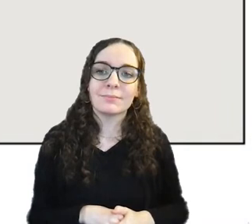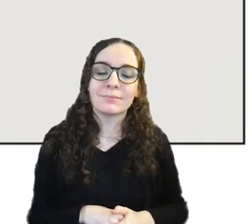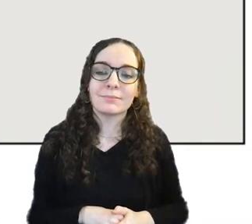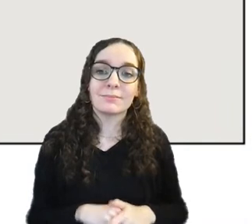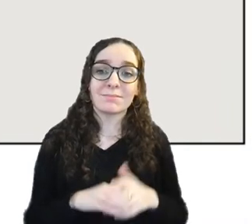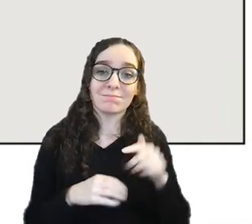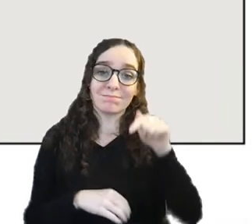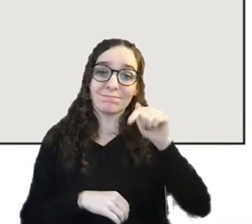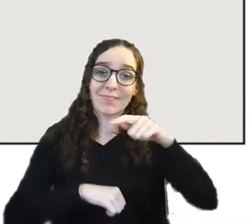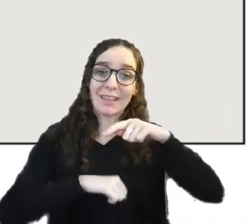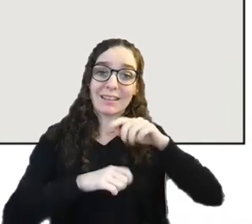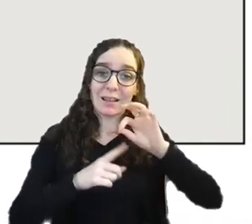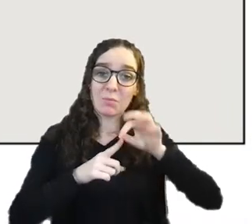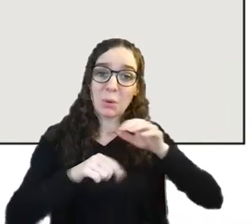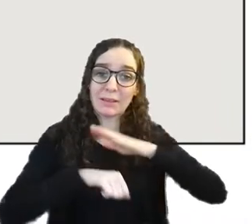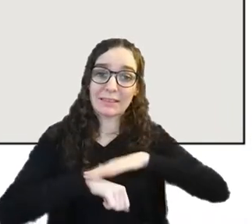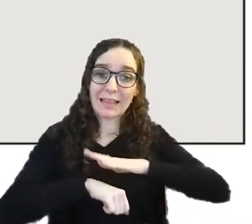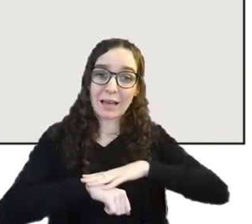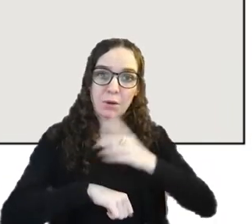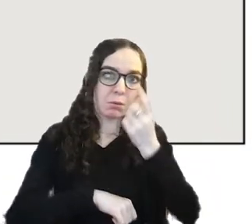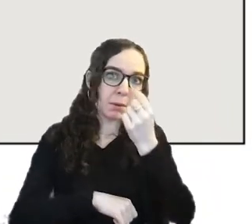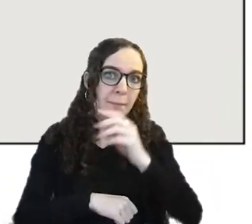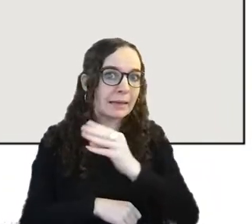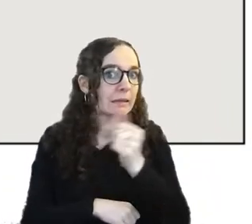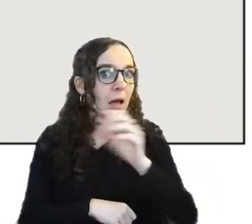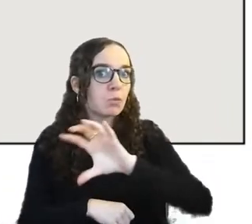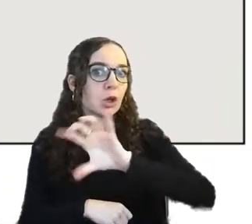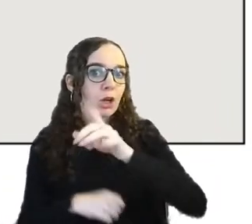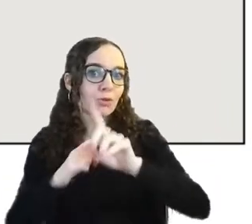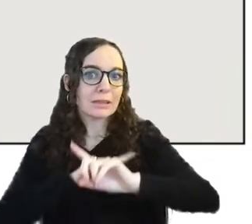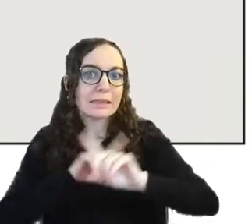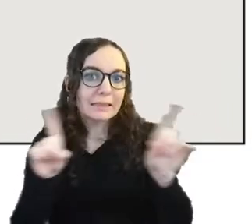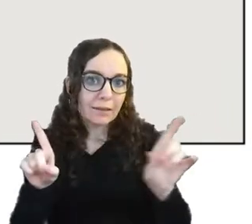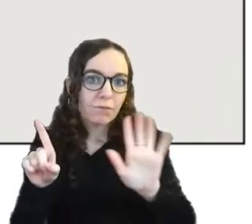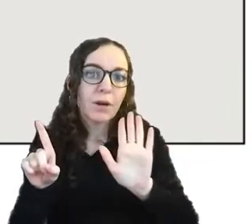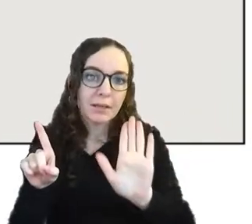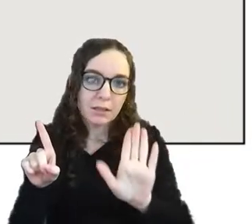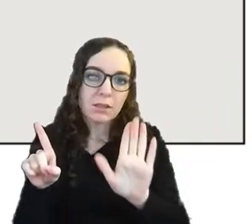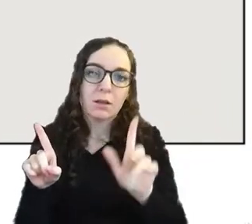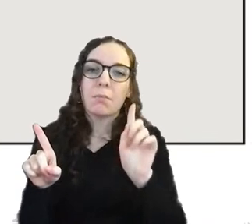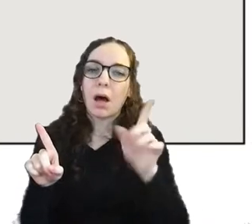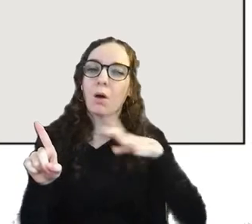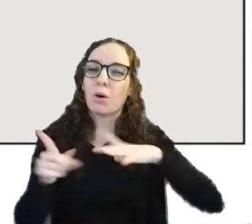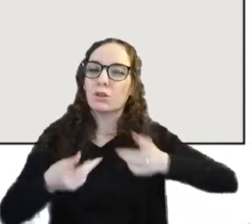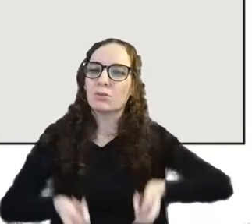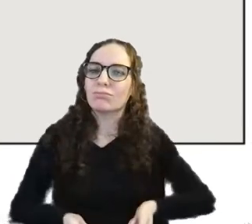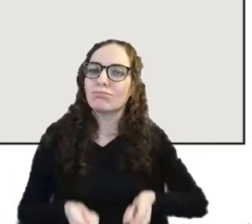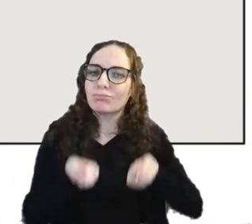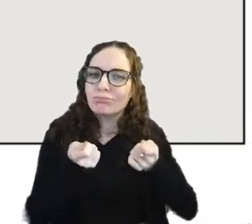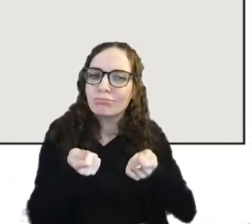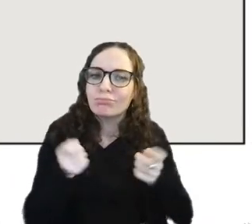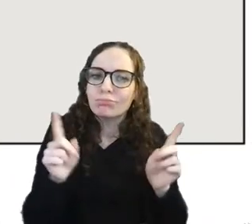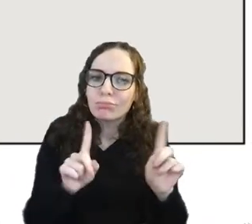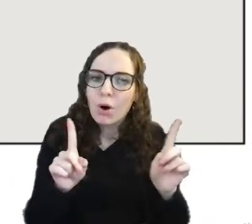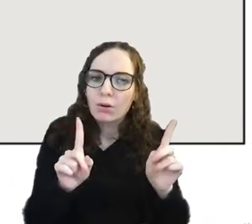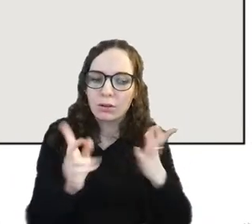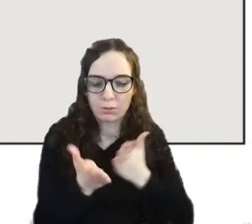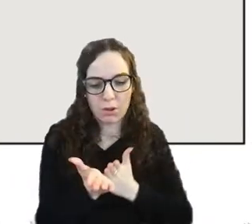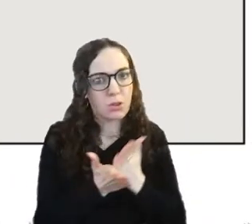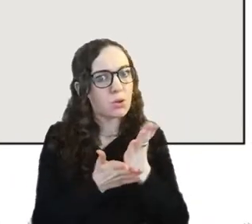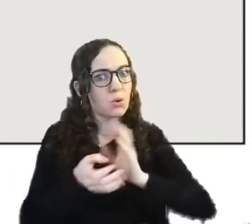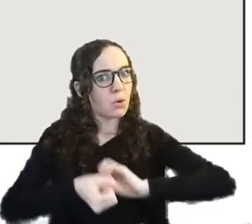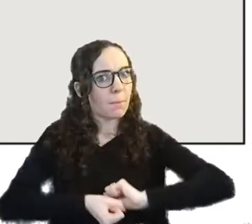this is quite different but what i wanted to highlight was that um in the pandemic all of us